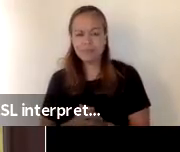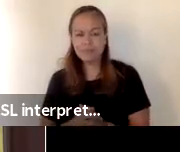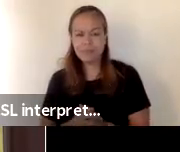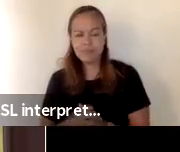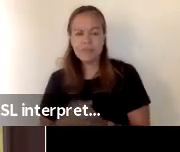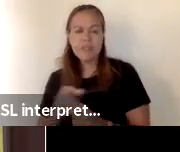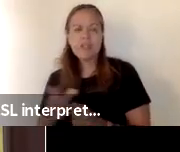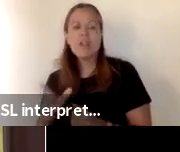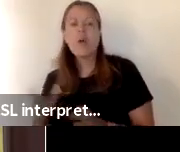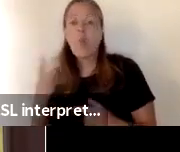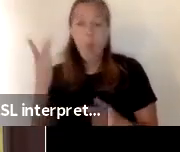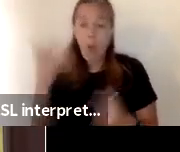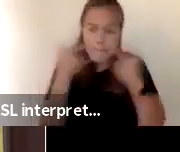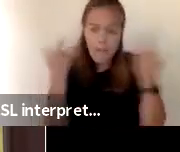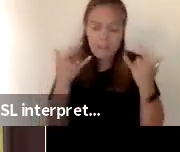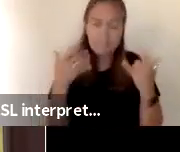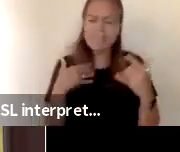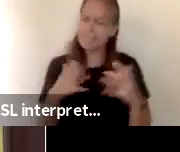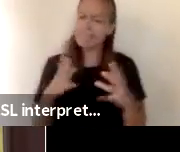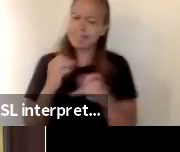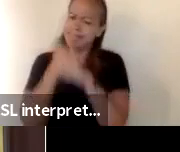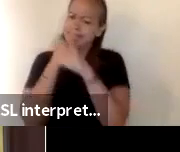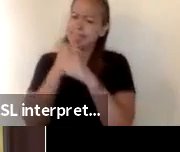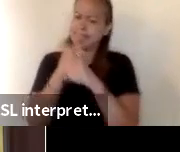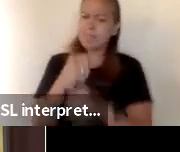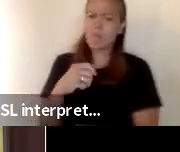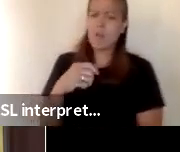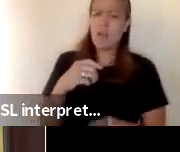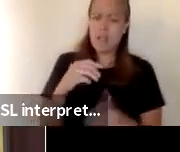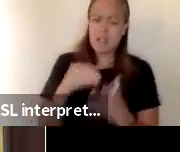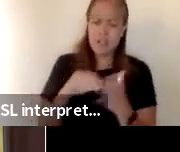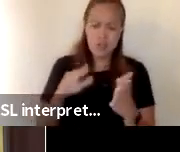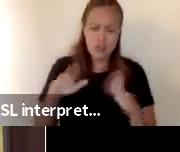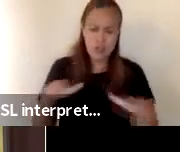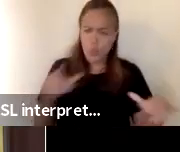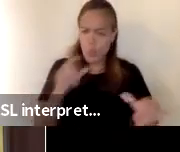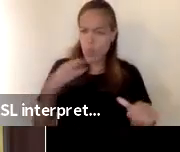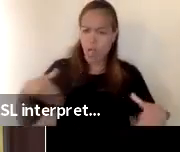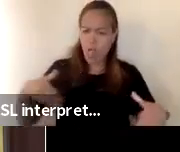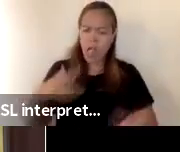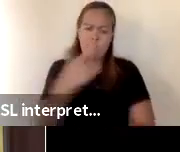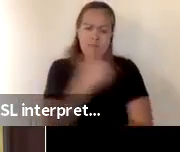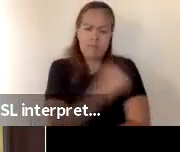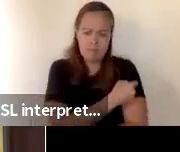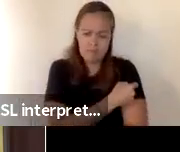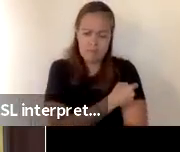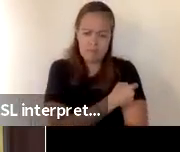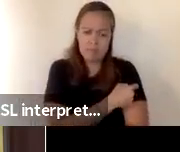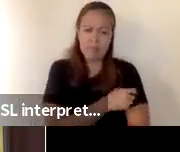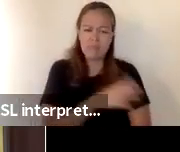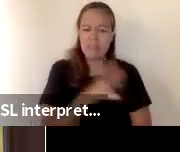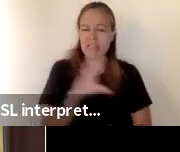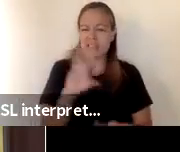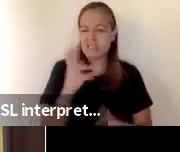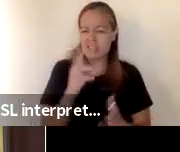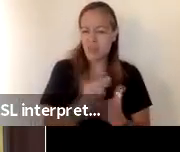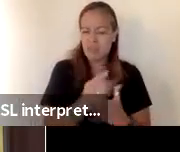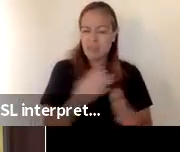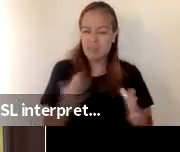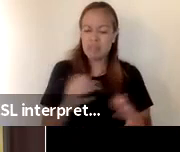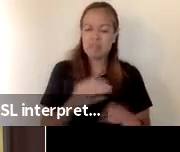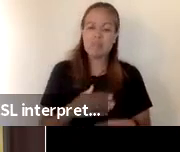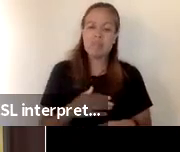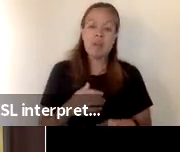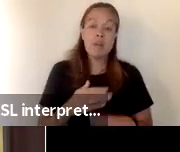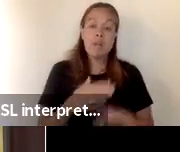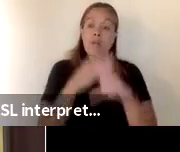unvaccinated children that we have in grades tk through age 12 which is usually sixth grade it's to prevent outbreaks